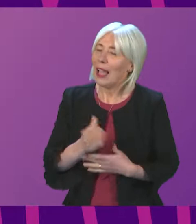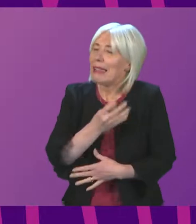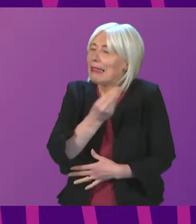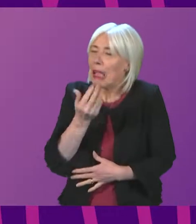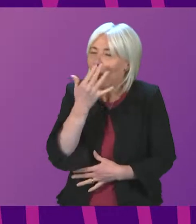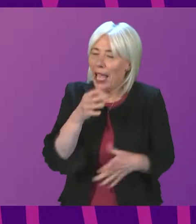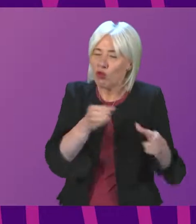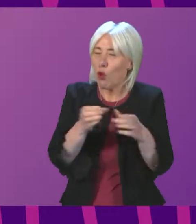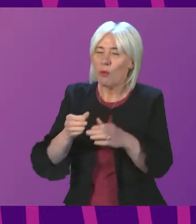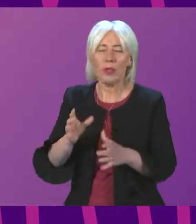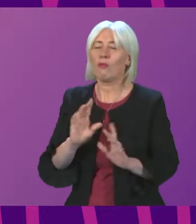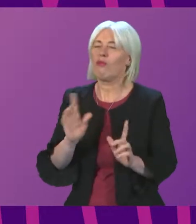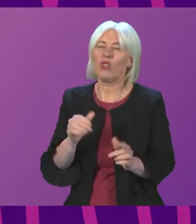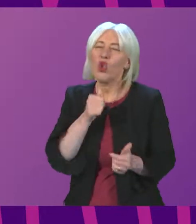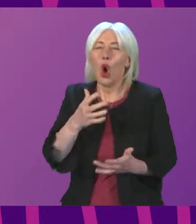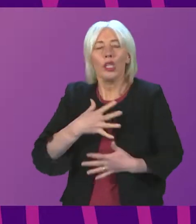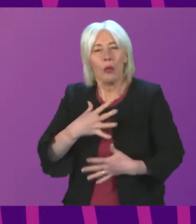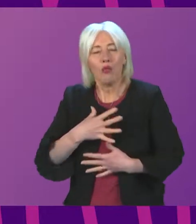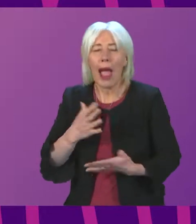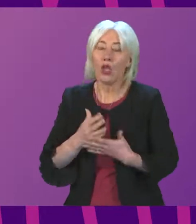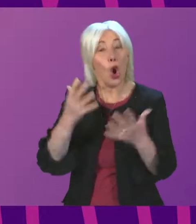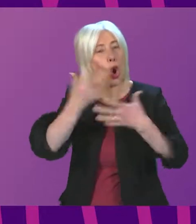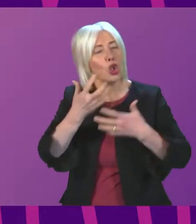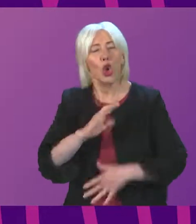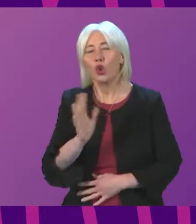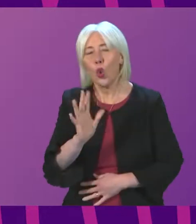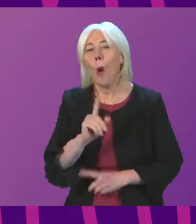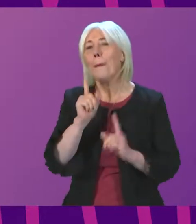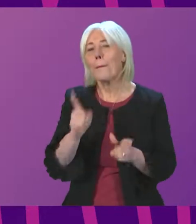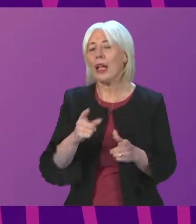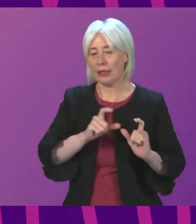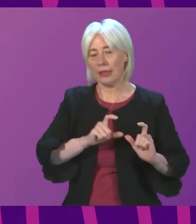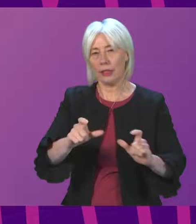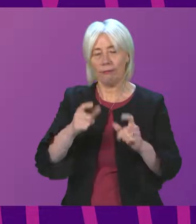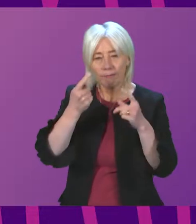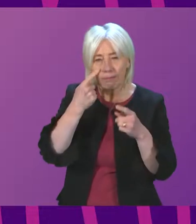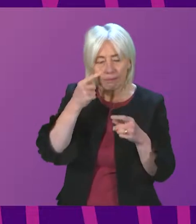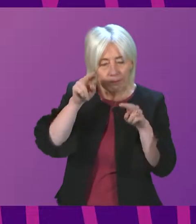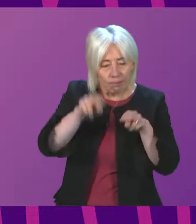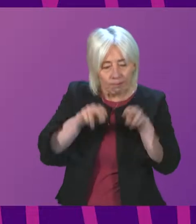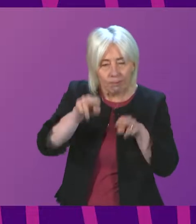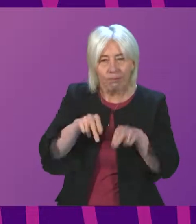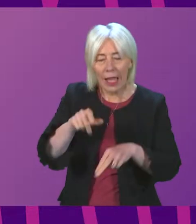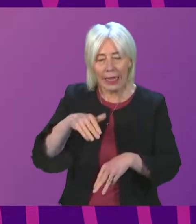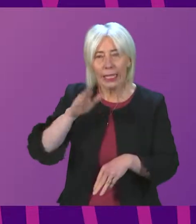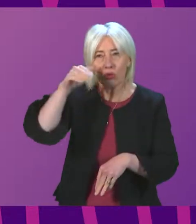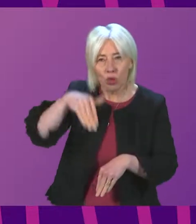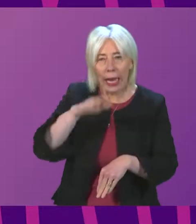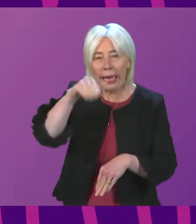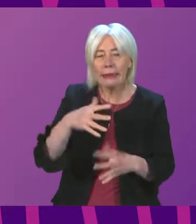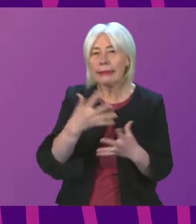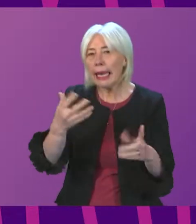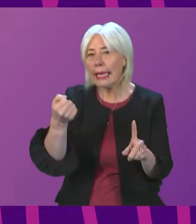groups, nor at this stage should we be unduly concerned. However, we will continue to monitor these trends and any associated